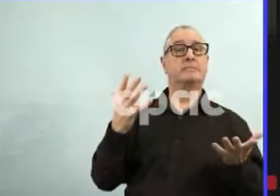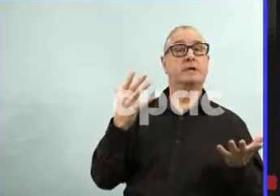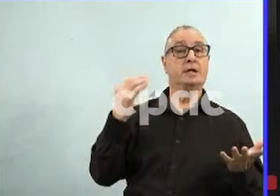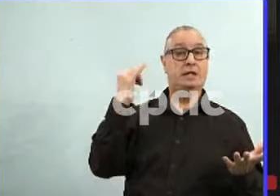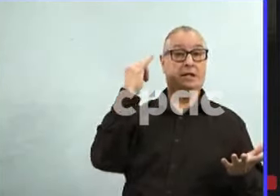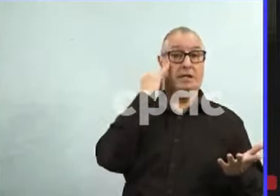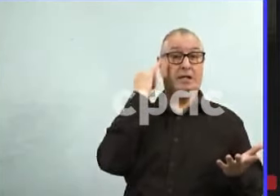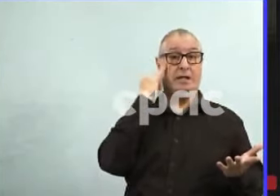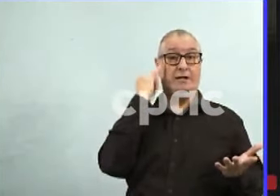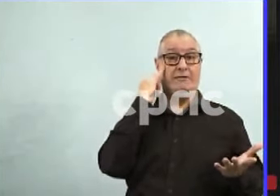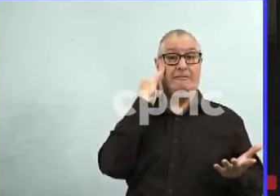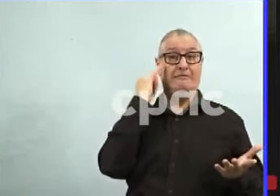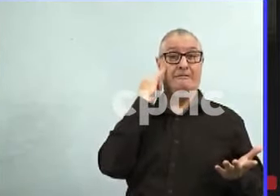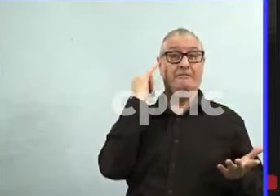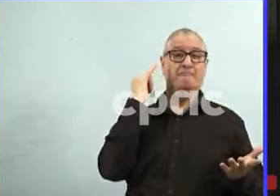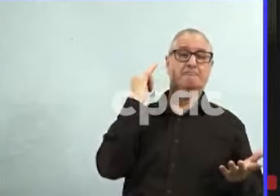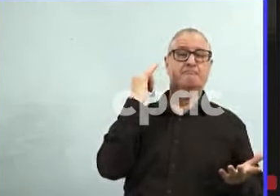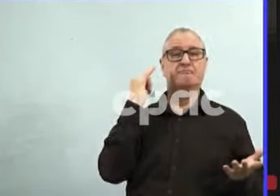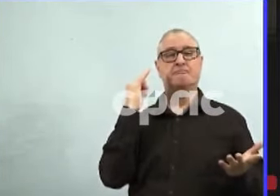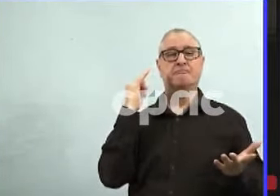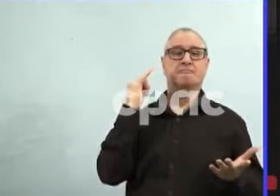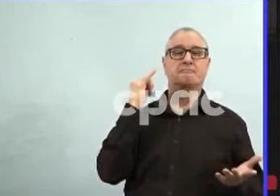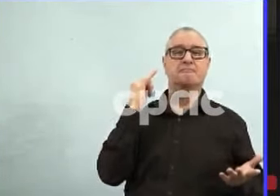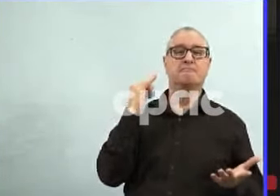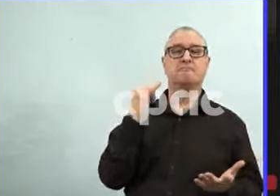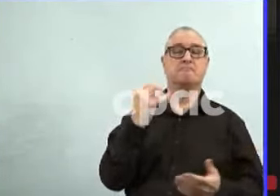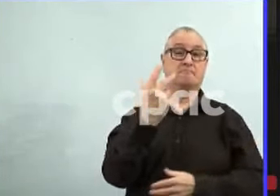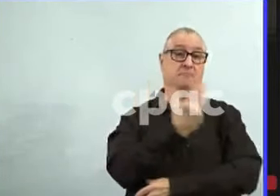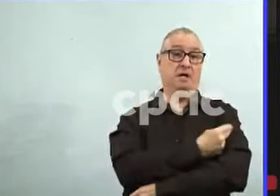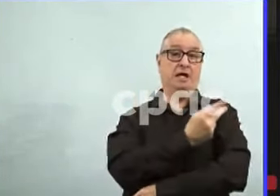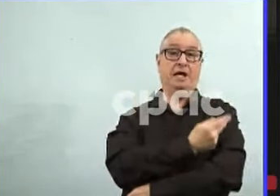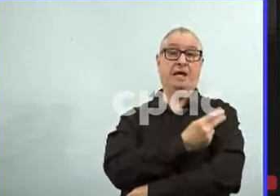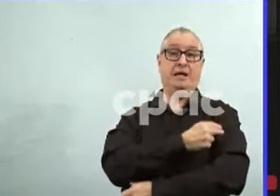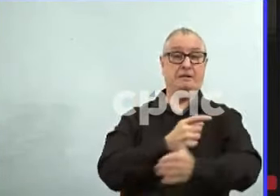if we were to drop vaccine and mask mandates now?